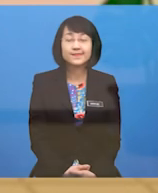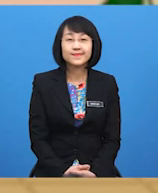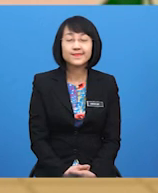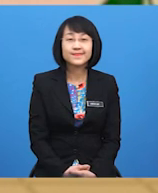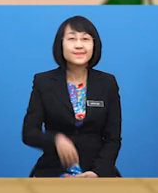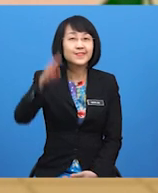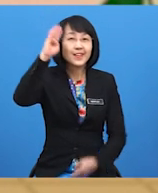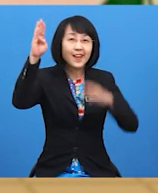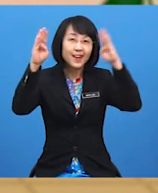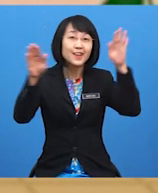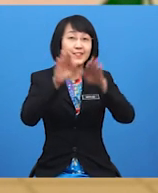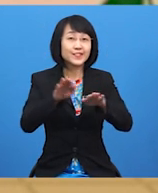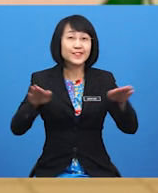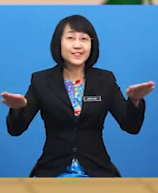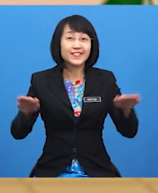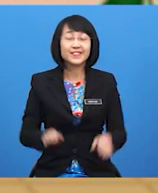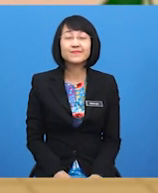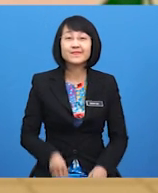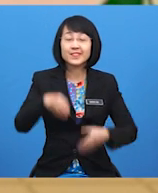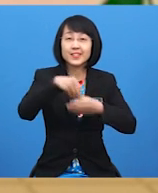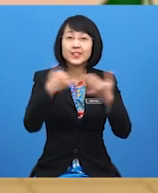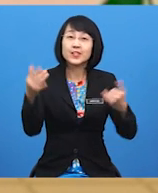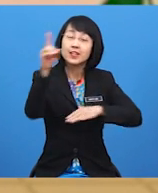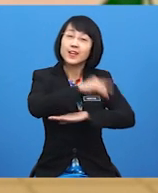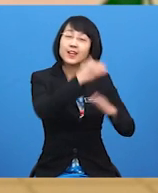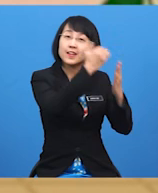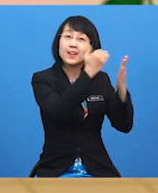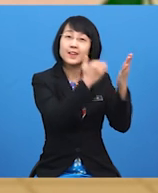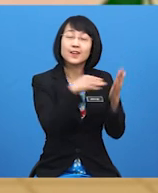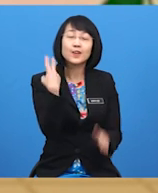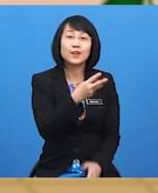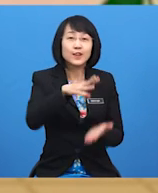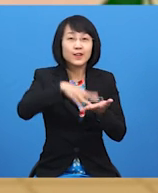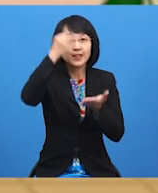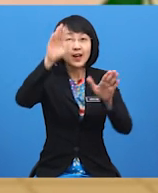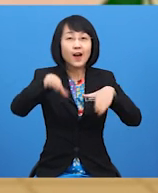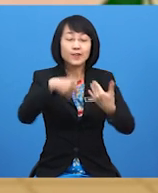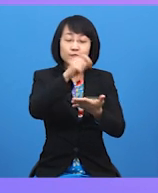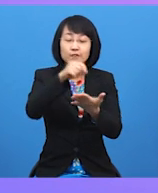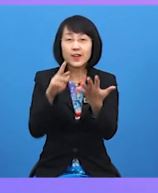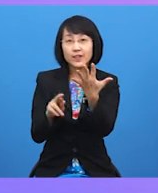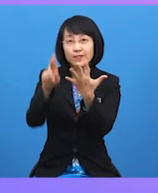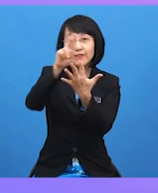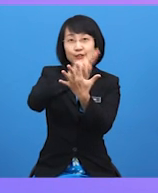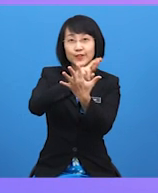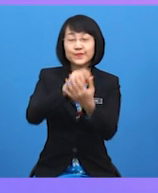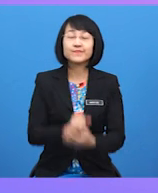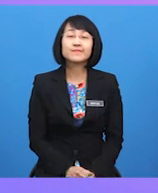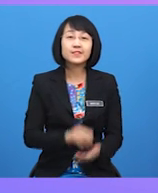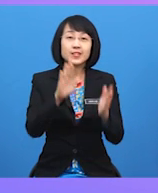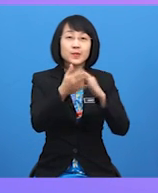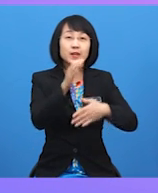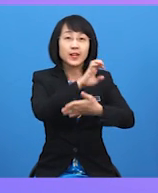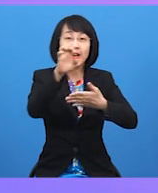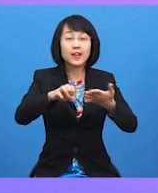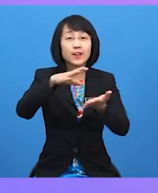Hello children! In today's lesson, we'll learn how to write a review. By the end